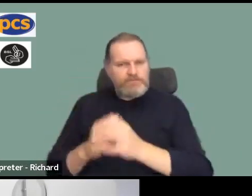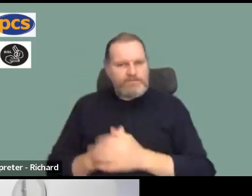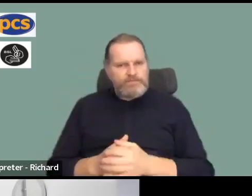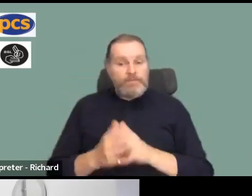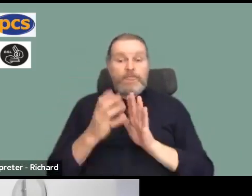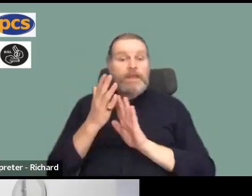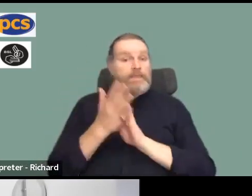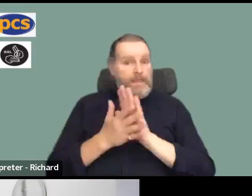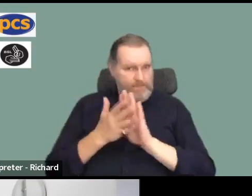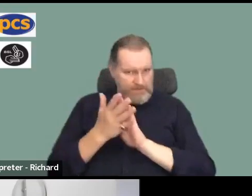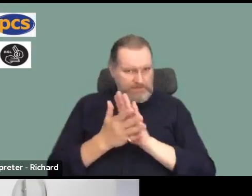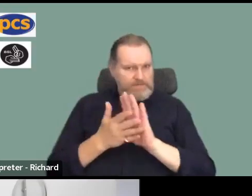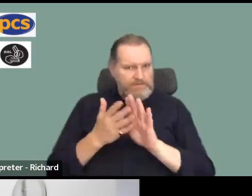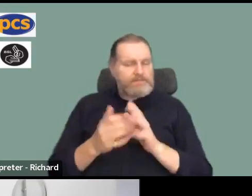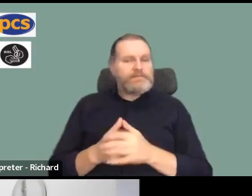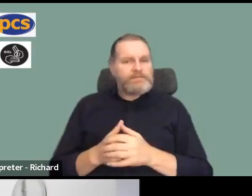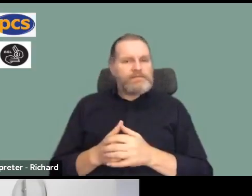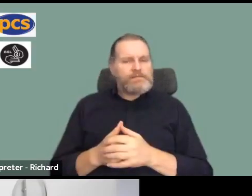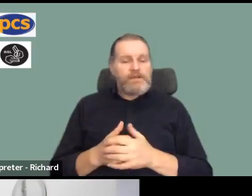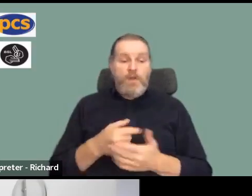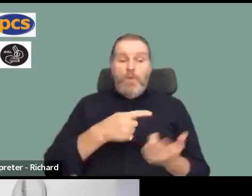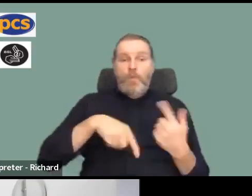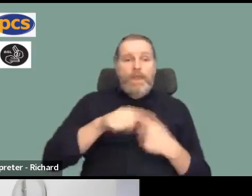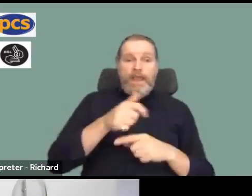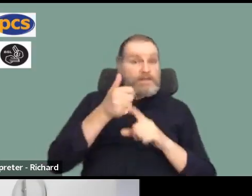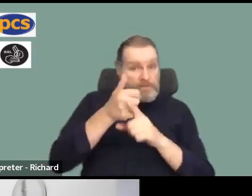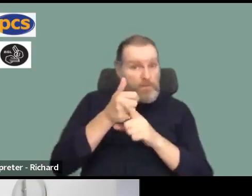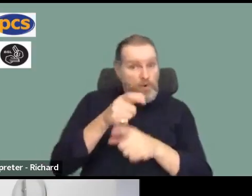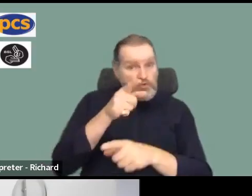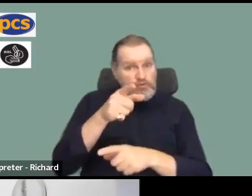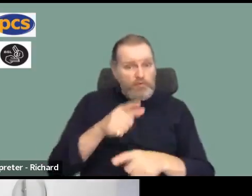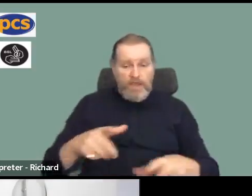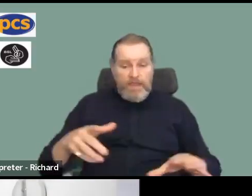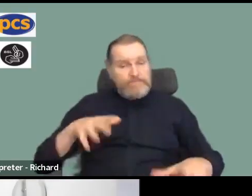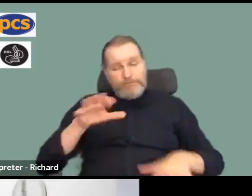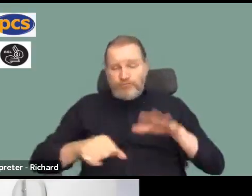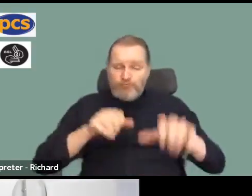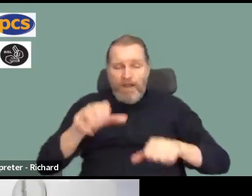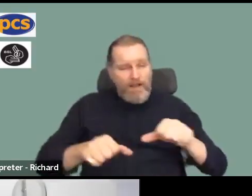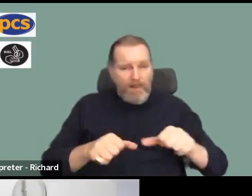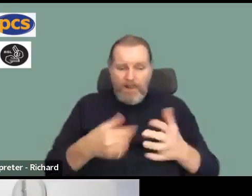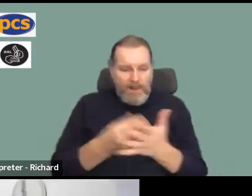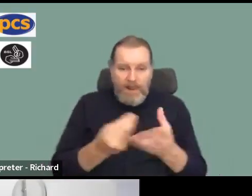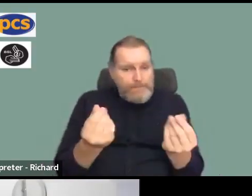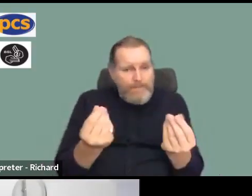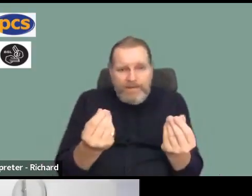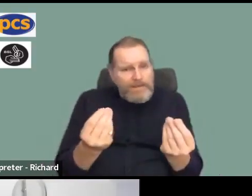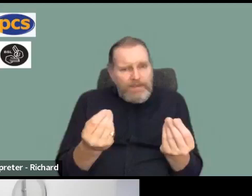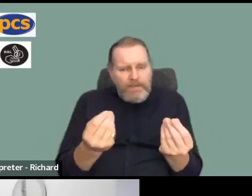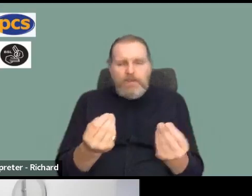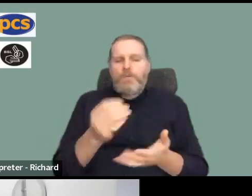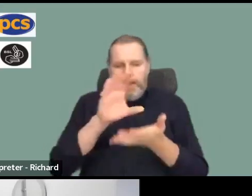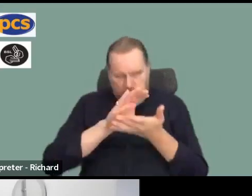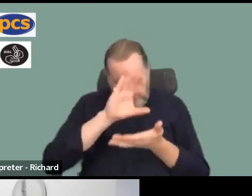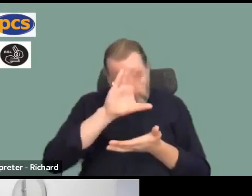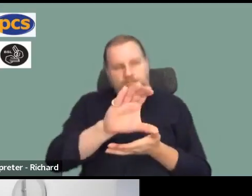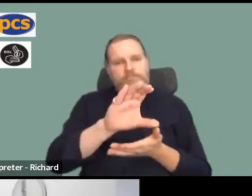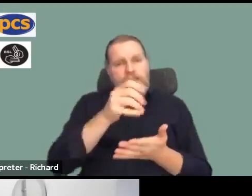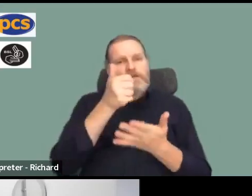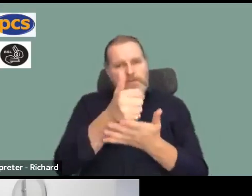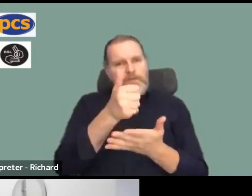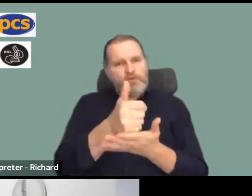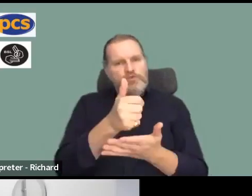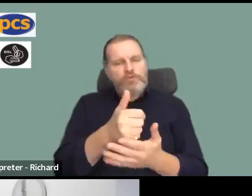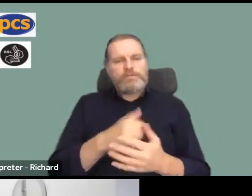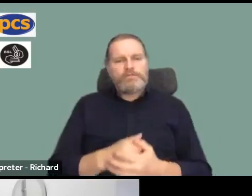of looking at how you can use hardship payments or strike pay with a combination of everybody showing that they support them. The